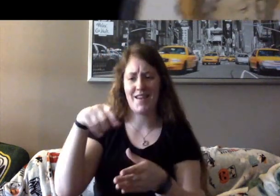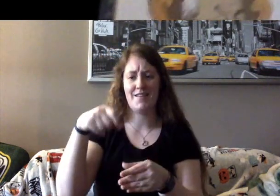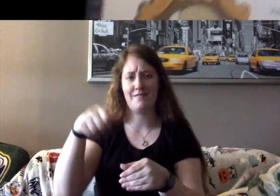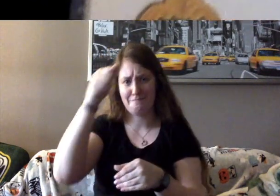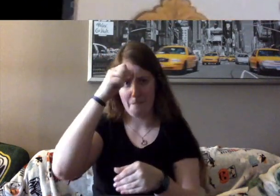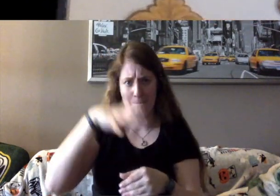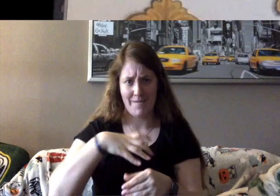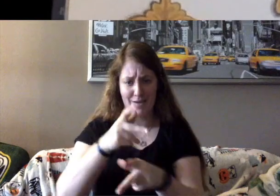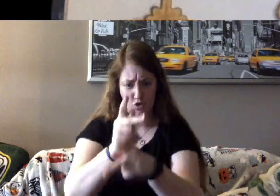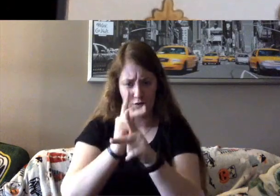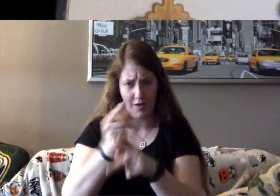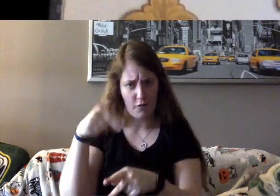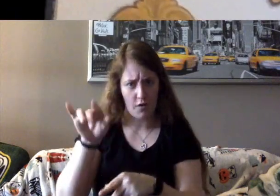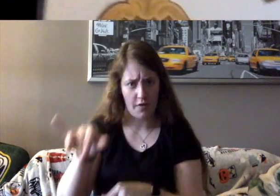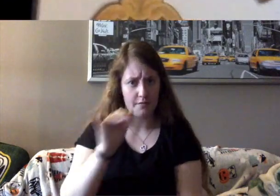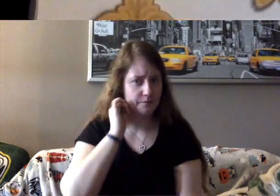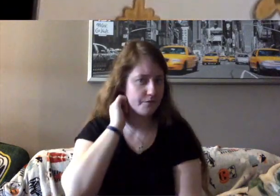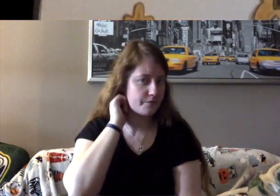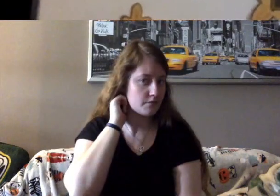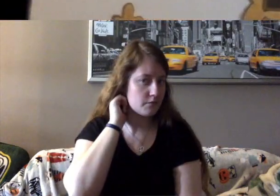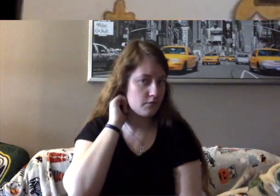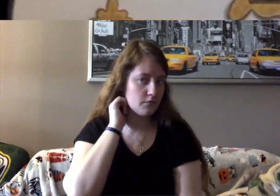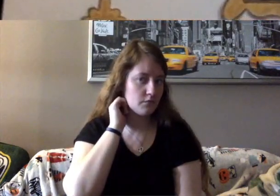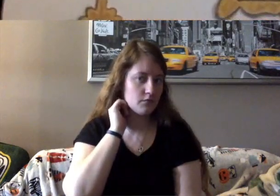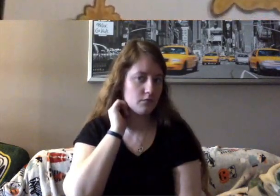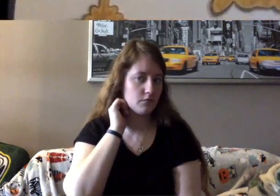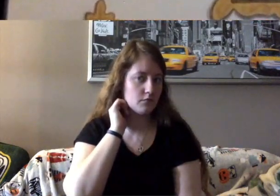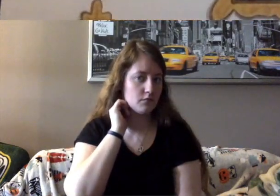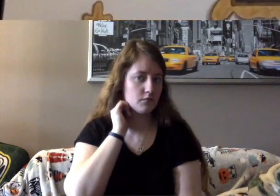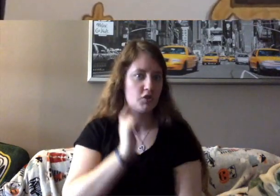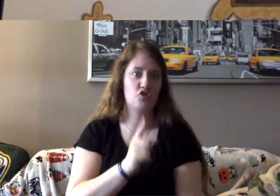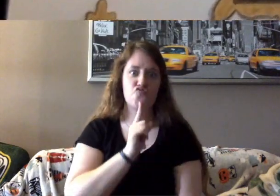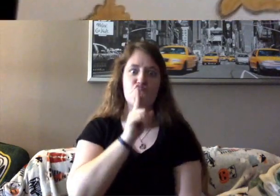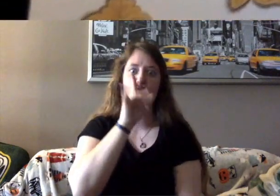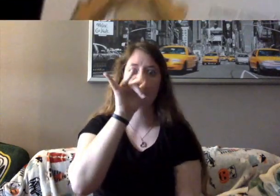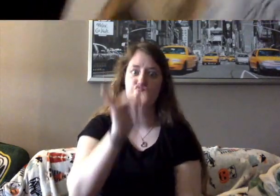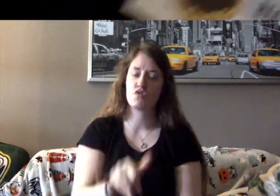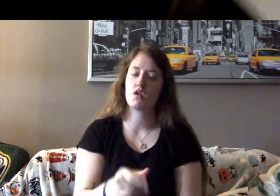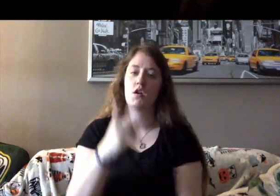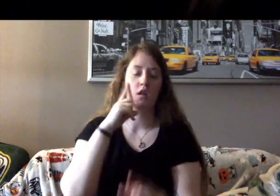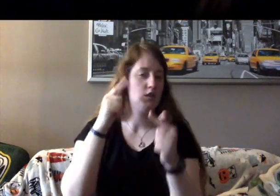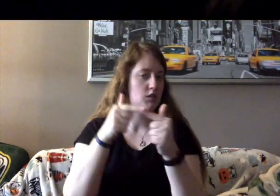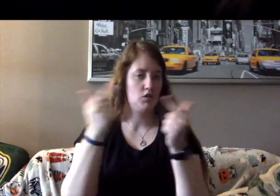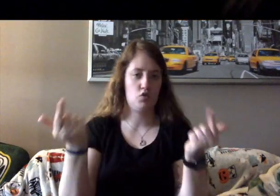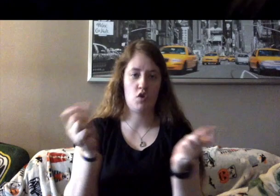Ruth really, really, really disagreed with that.